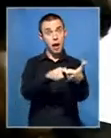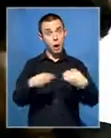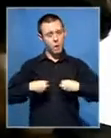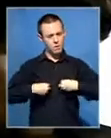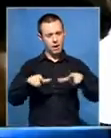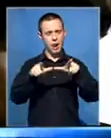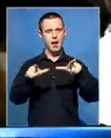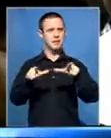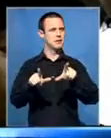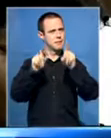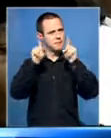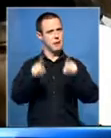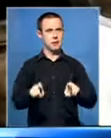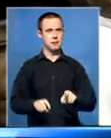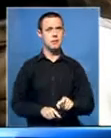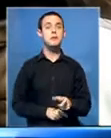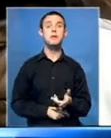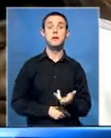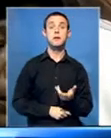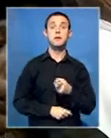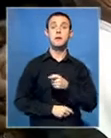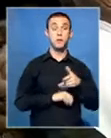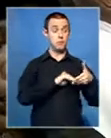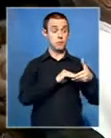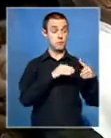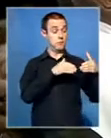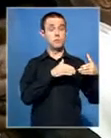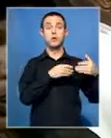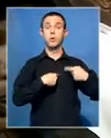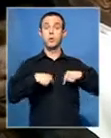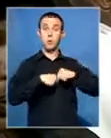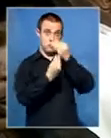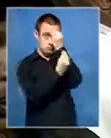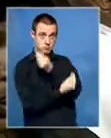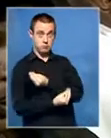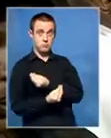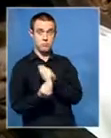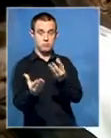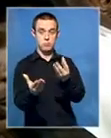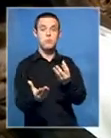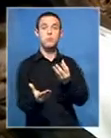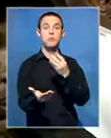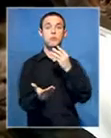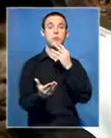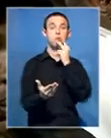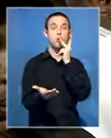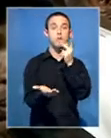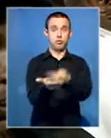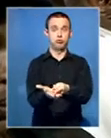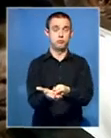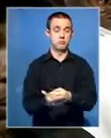South African Football Association has made a proposal that we should